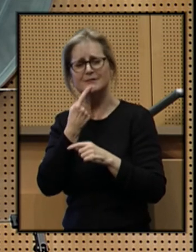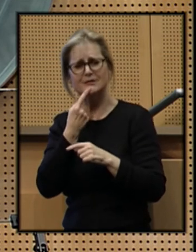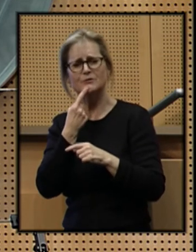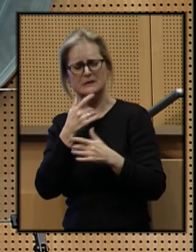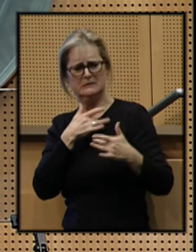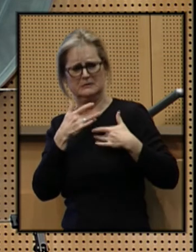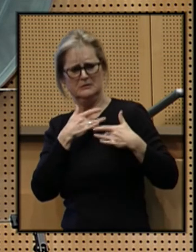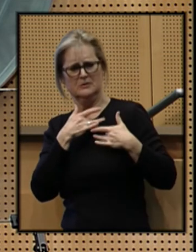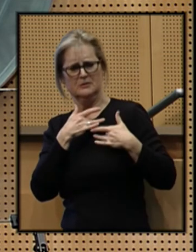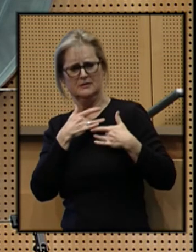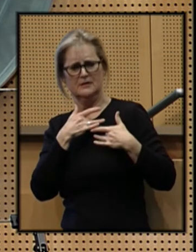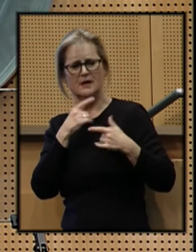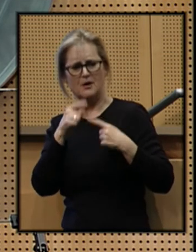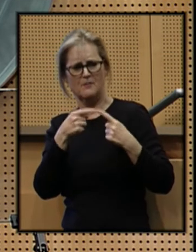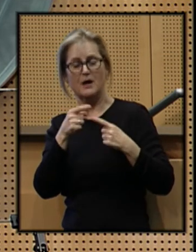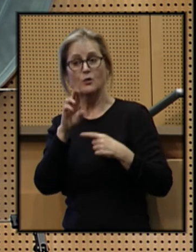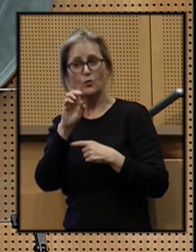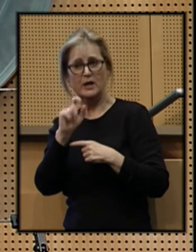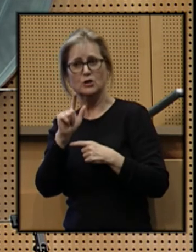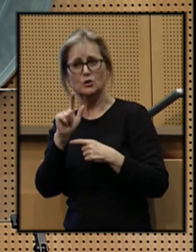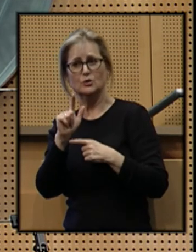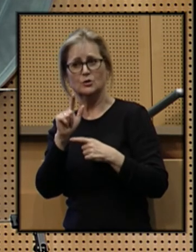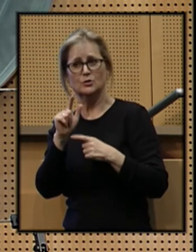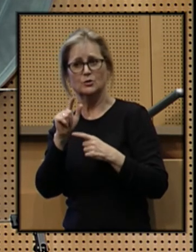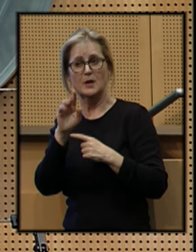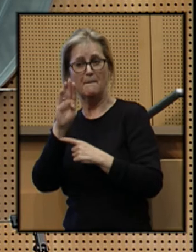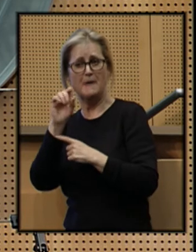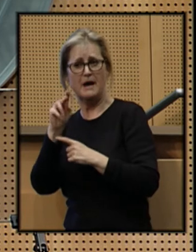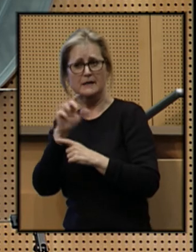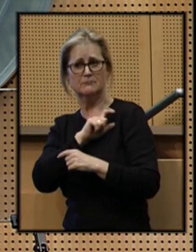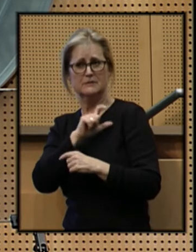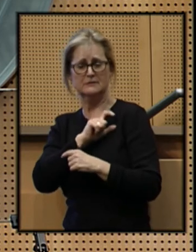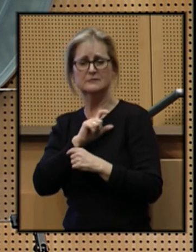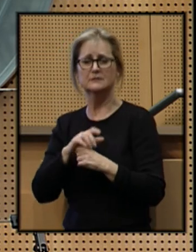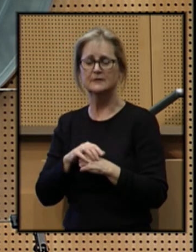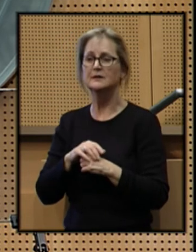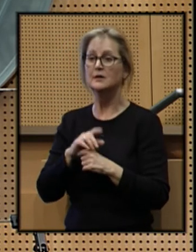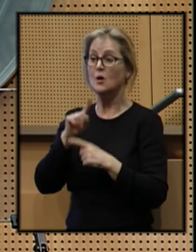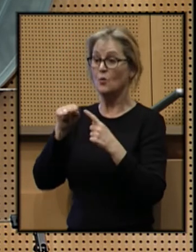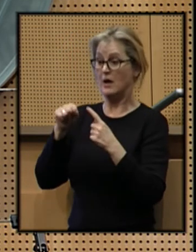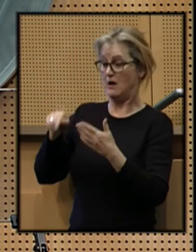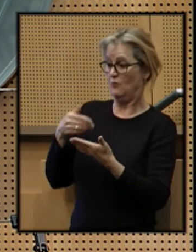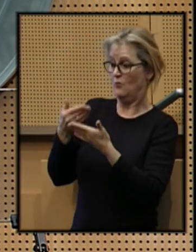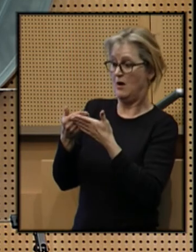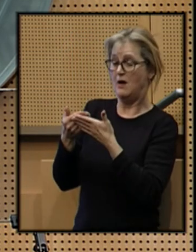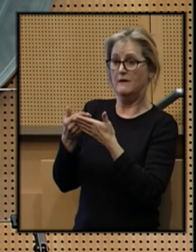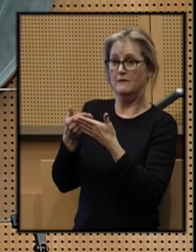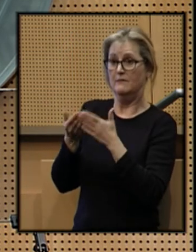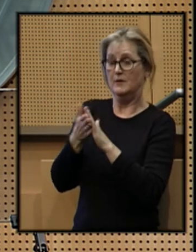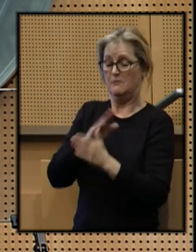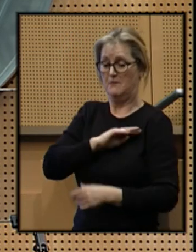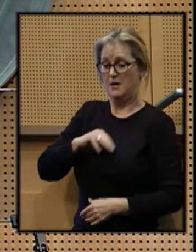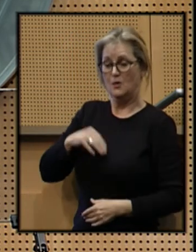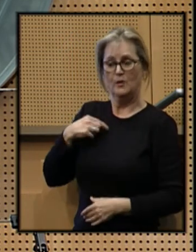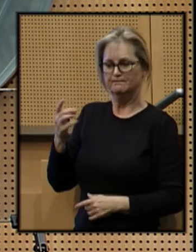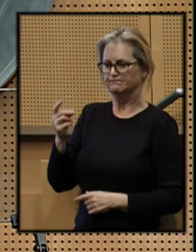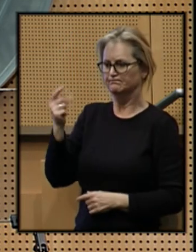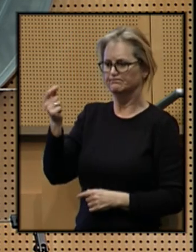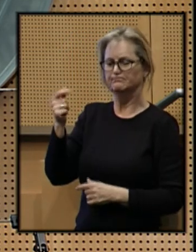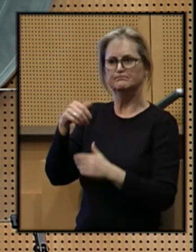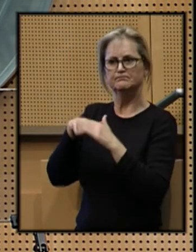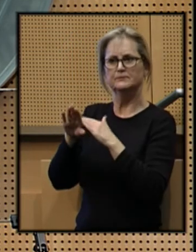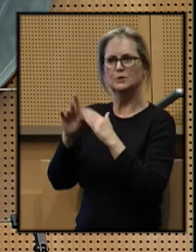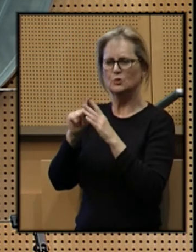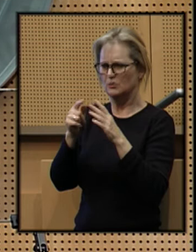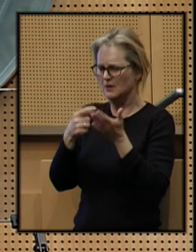concerns about racially biased policing. When I arrived in office, we immediately entered